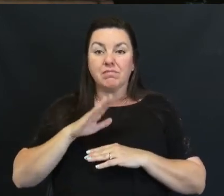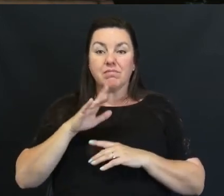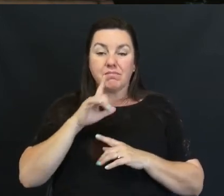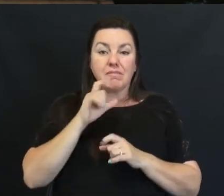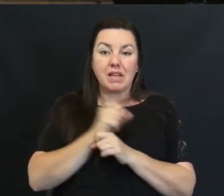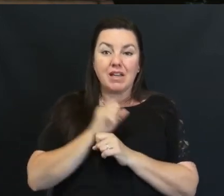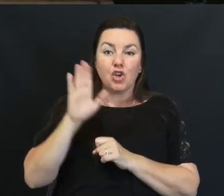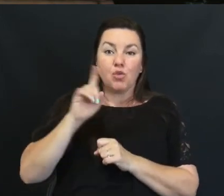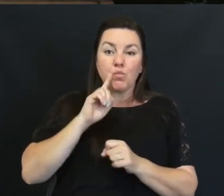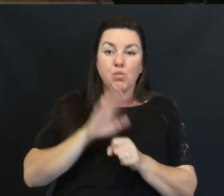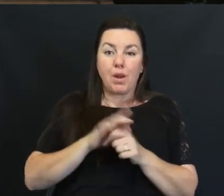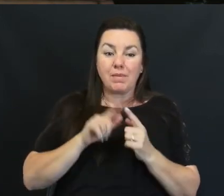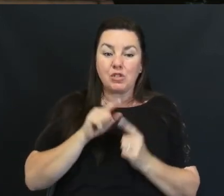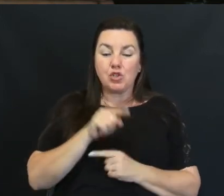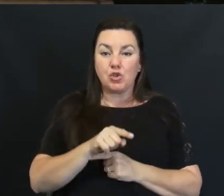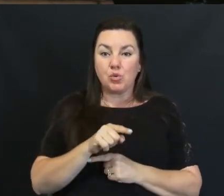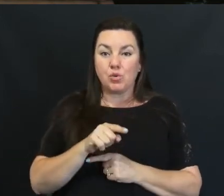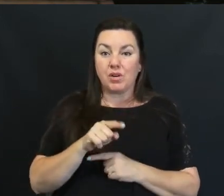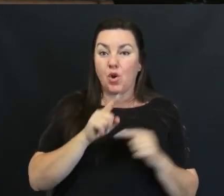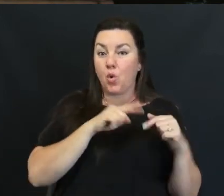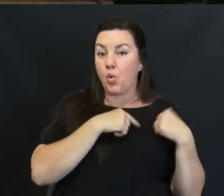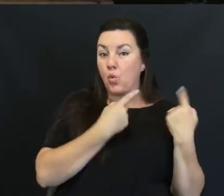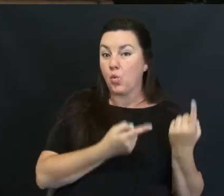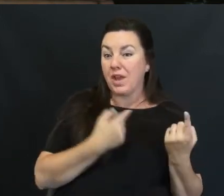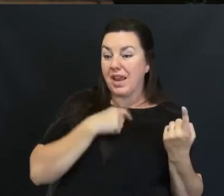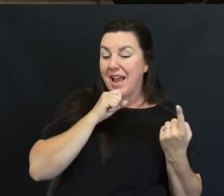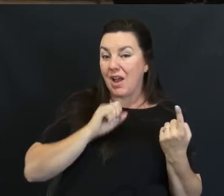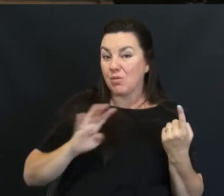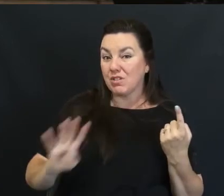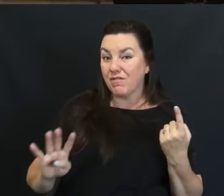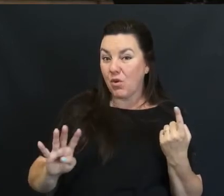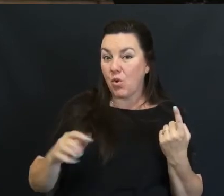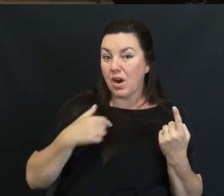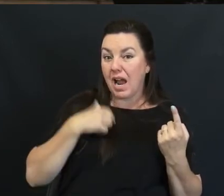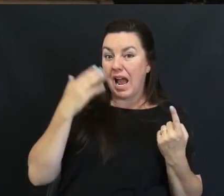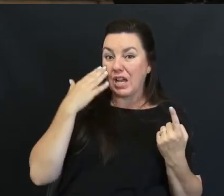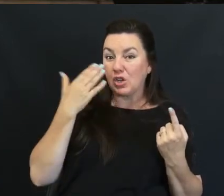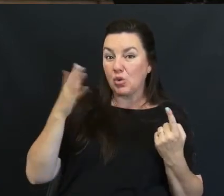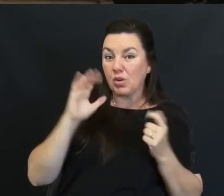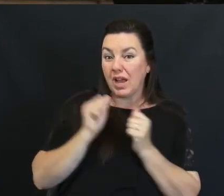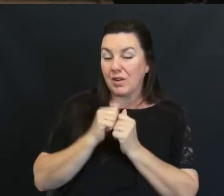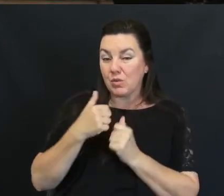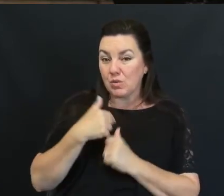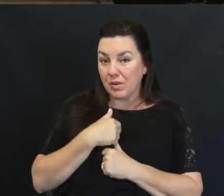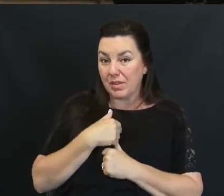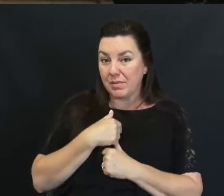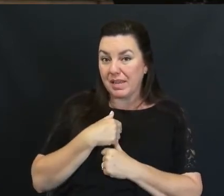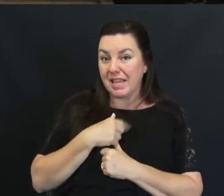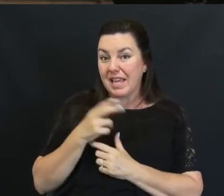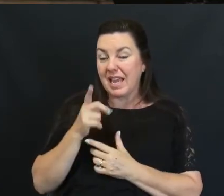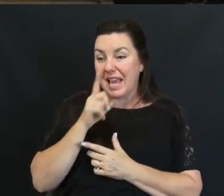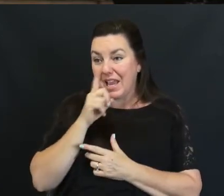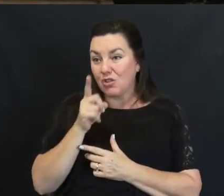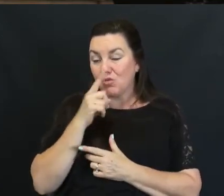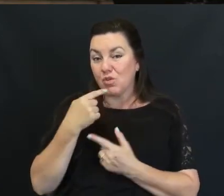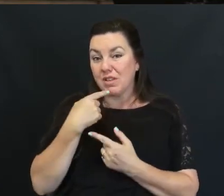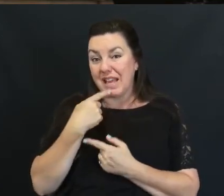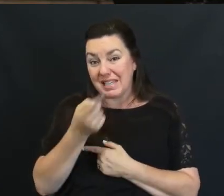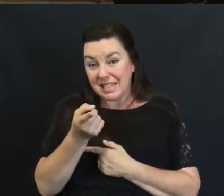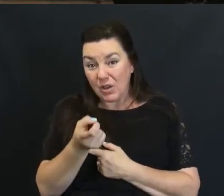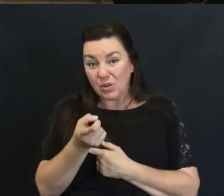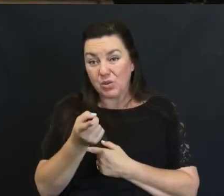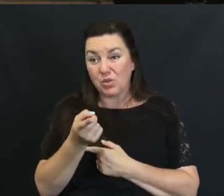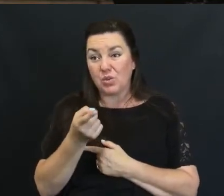Her Since I Was Four Years Old I Always Knew God Was With Me And Truly I Tell You